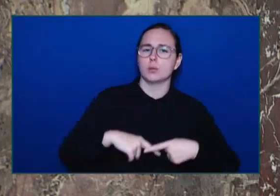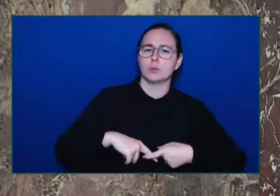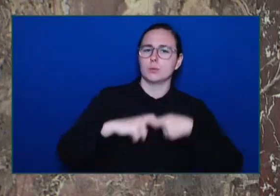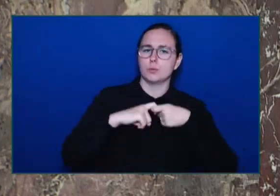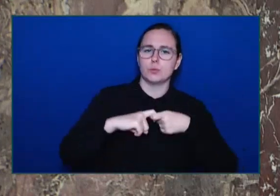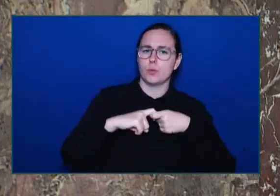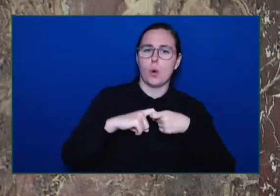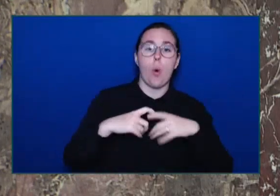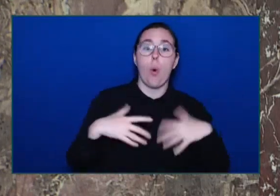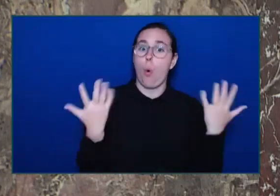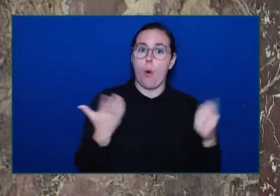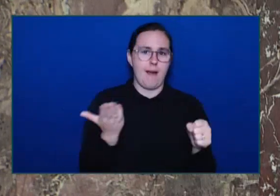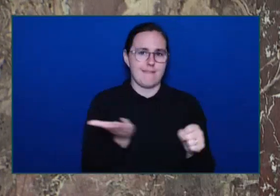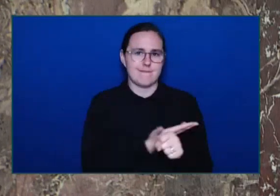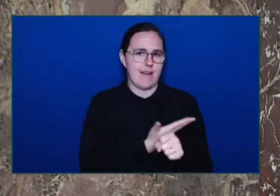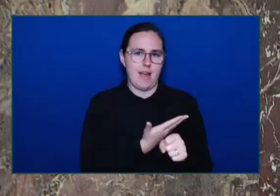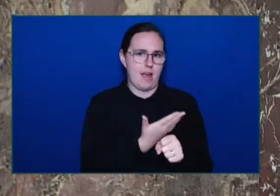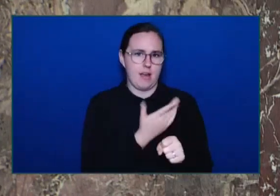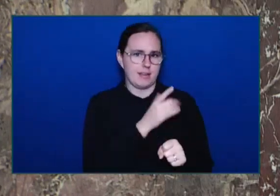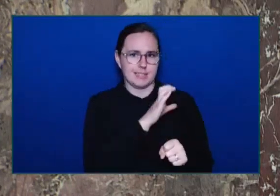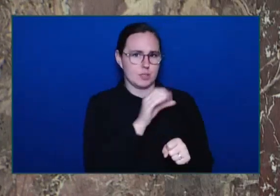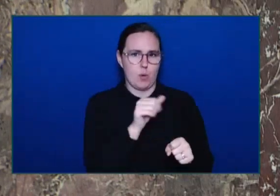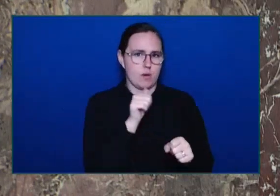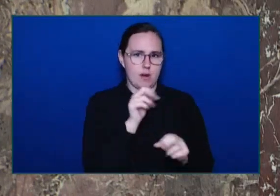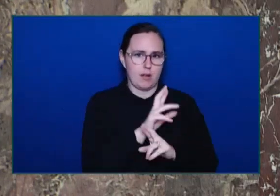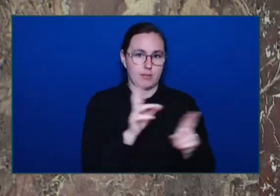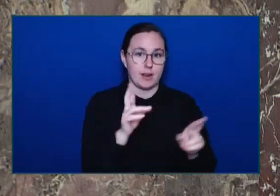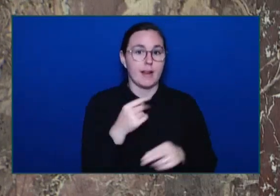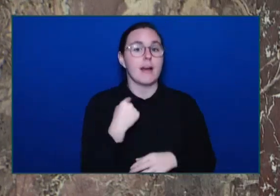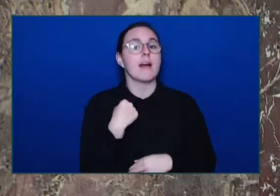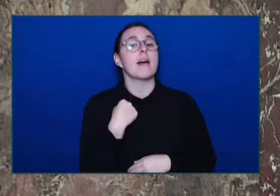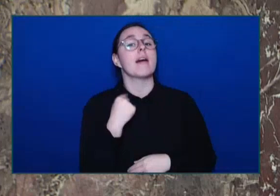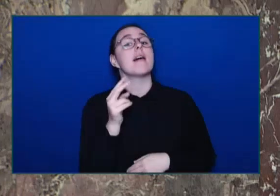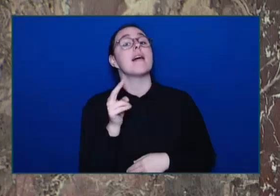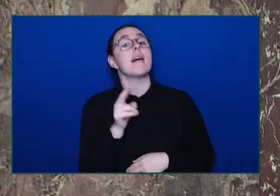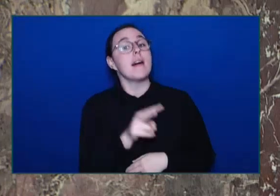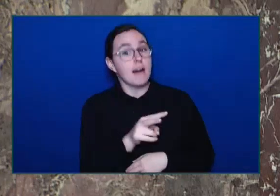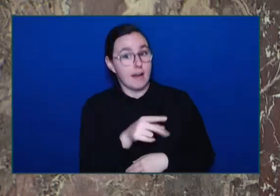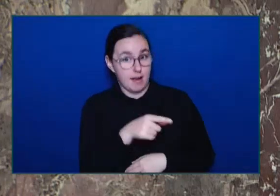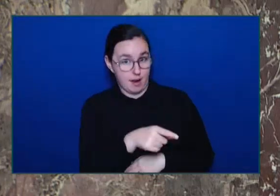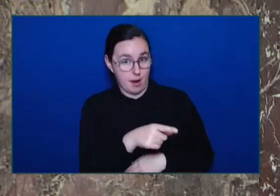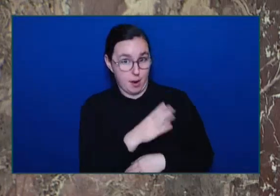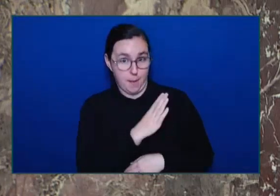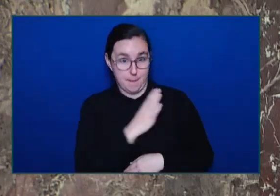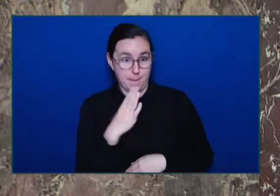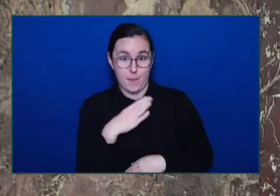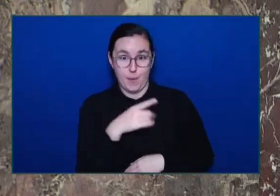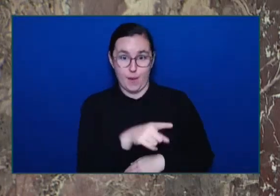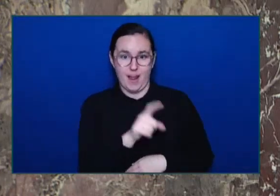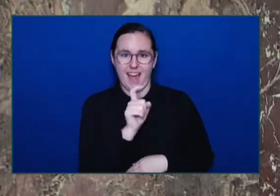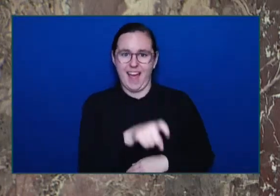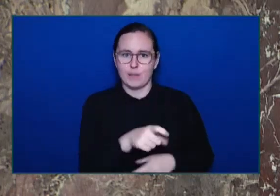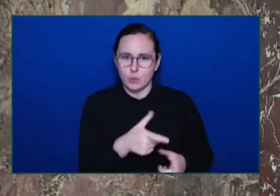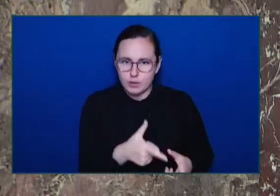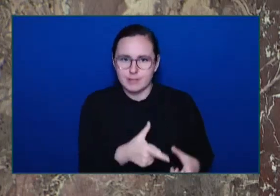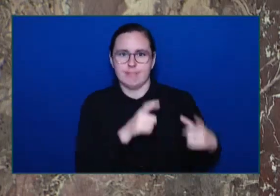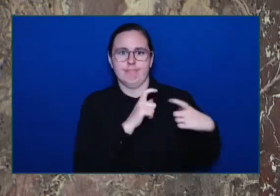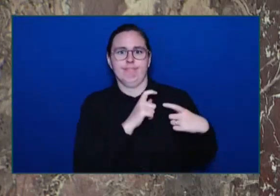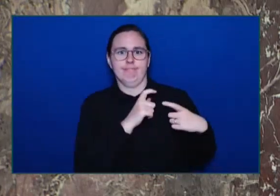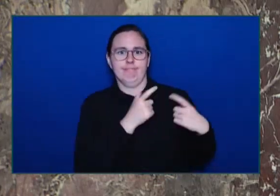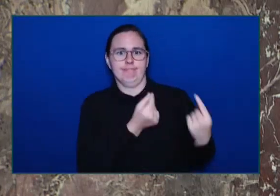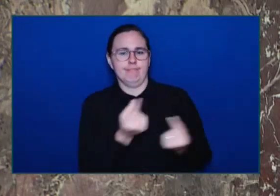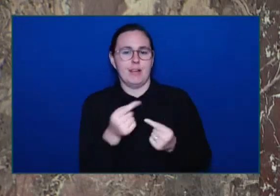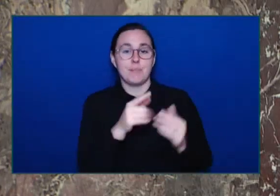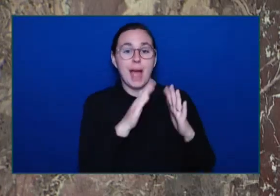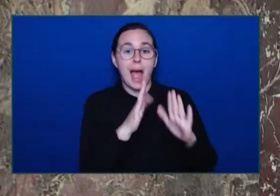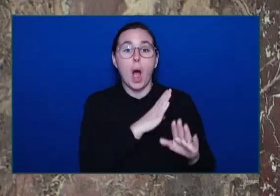lifting ahead For the board This was a housing board And we needed a board With experience around organisational transformation So the member's